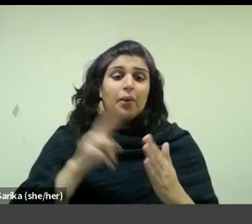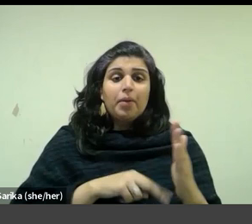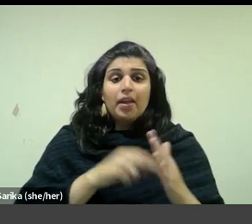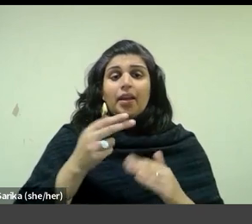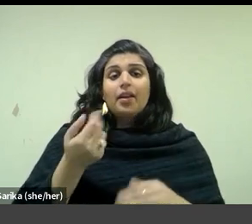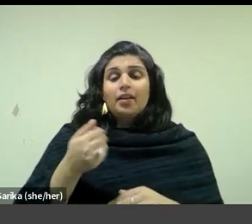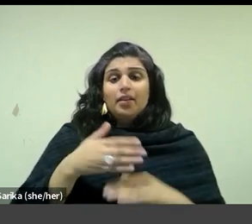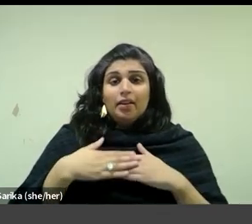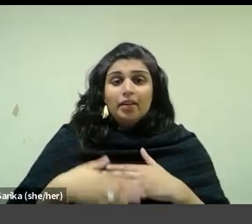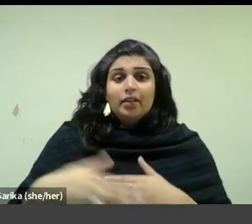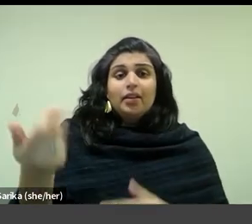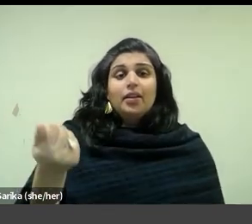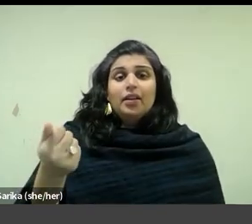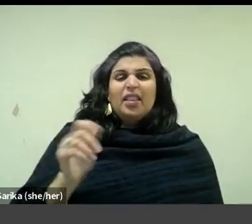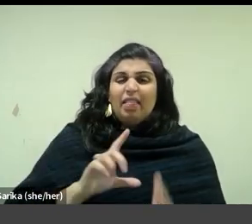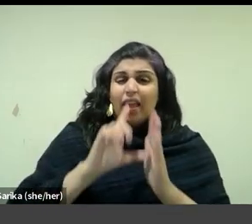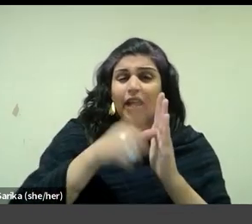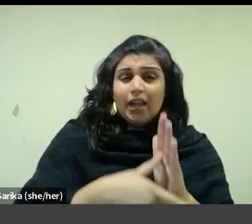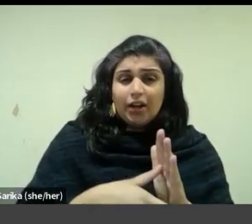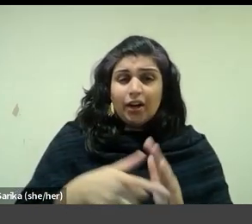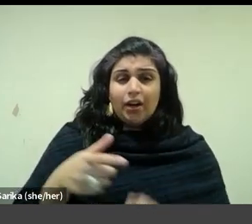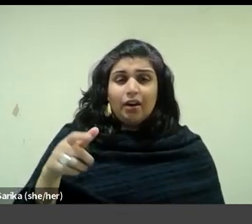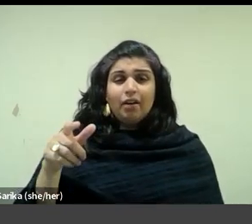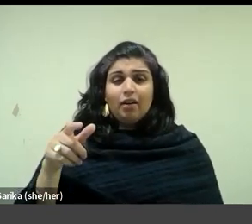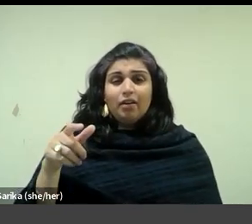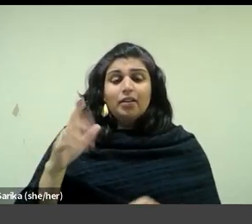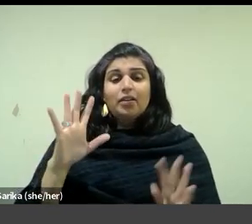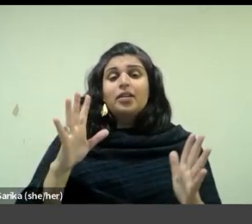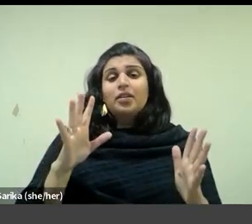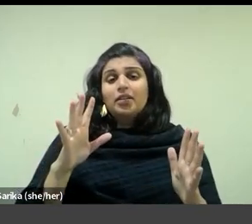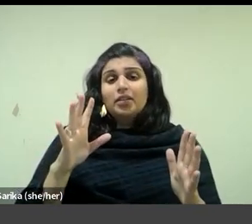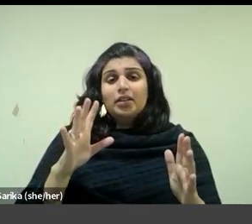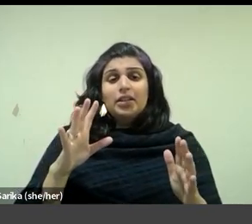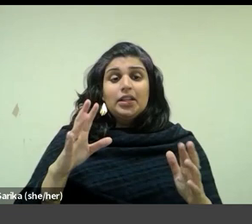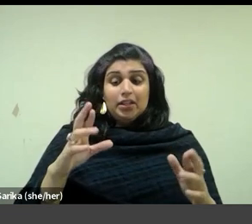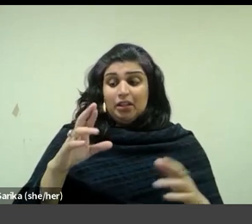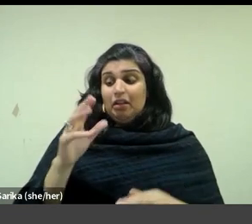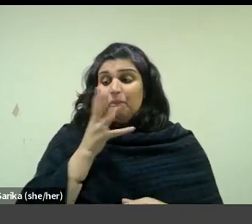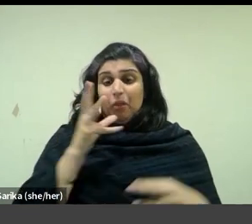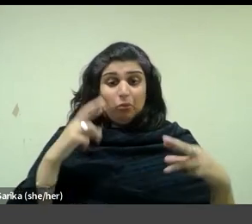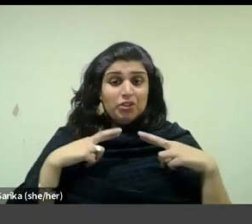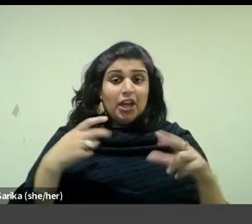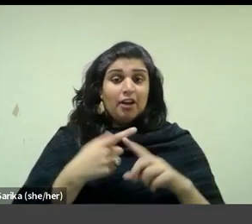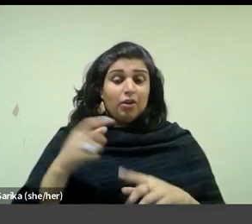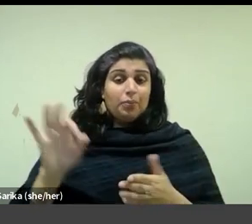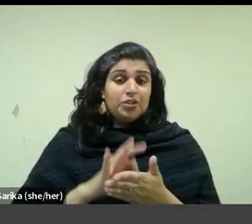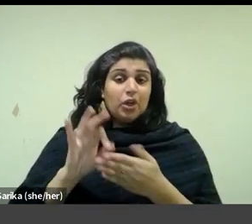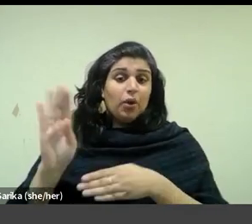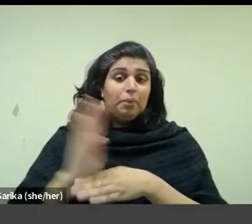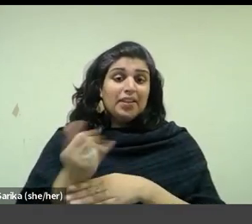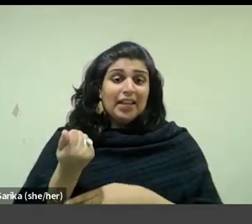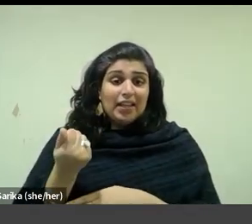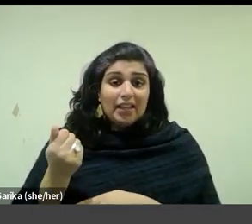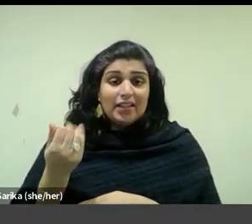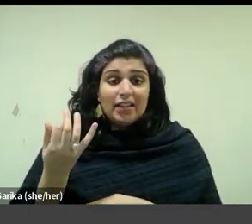Voyard lighting a mirage stove, suggests that having retired from the sewing business in 1898, Madame Voyard made